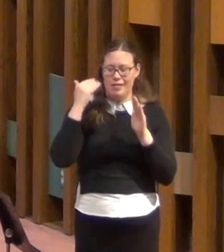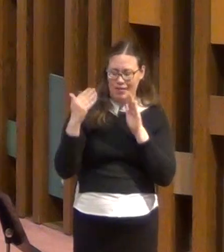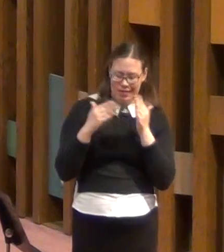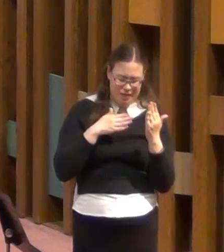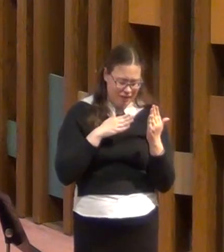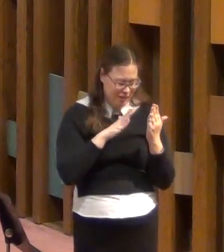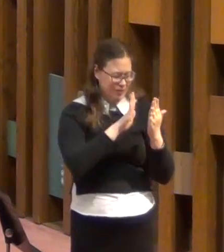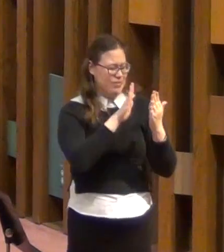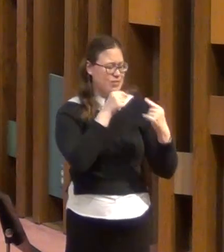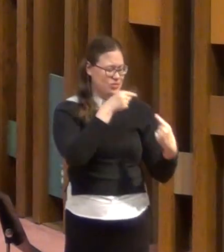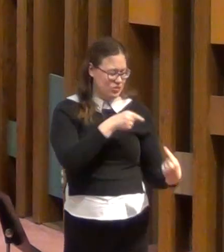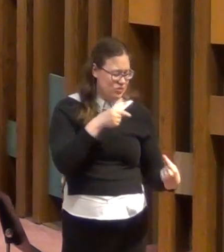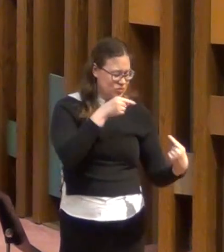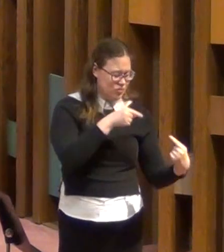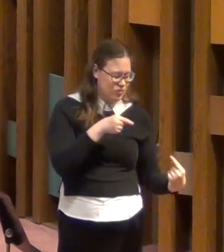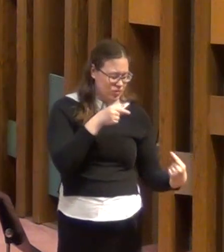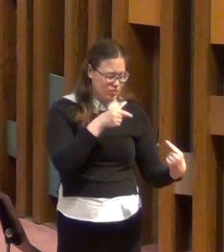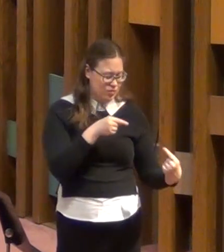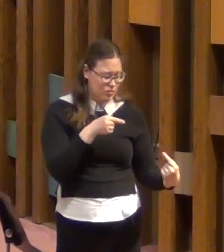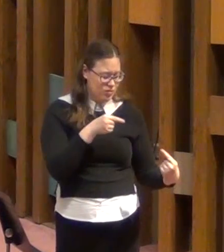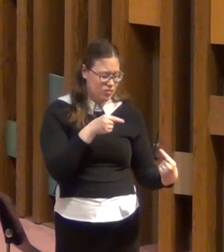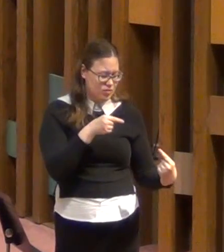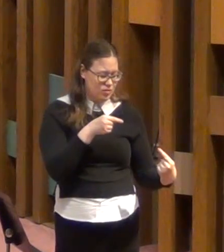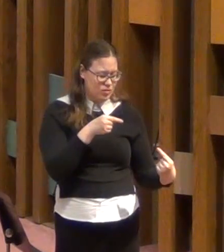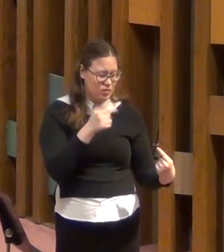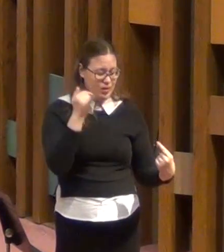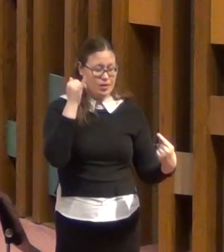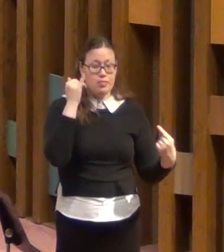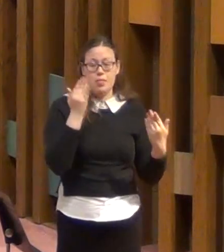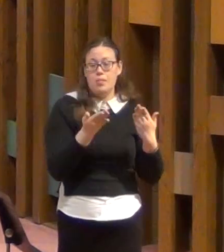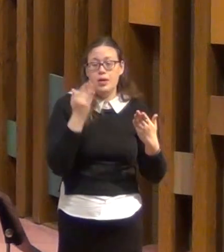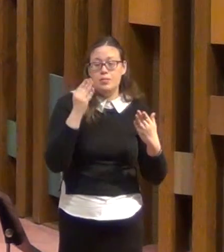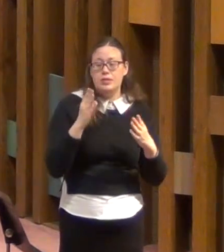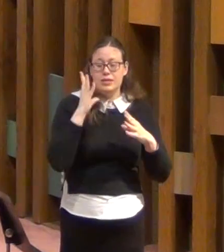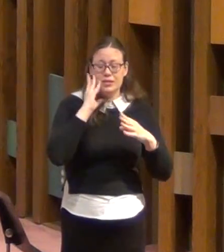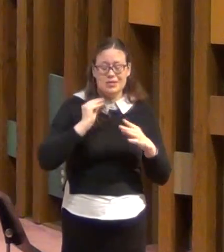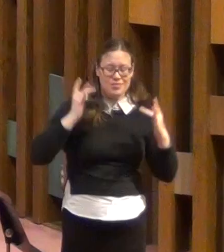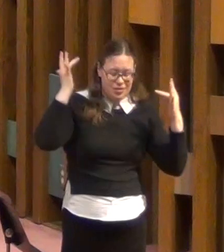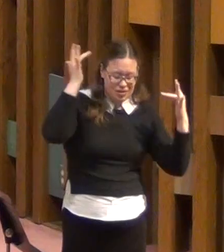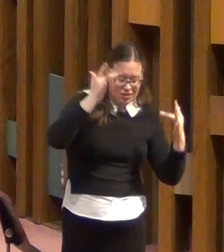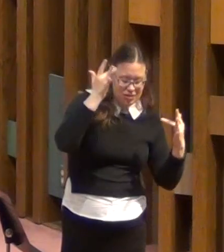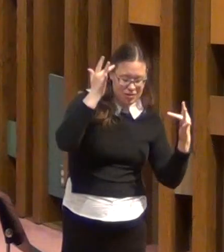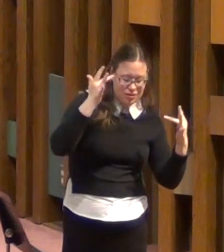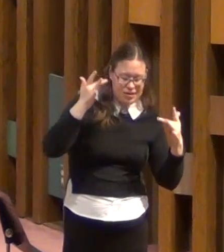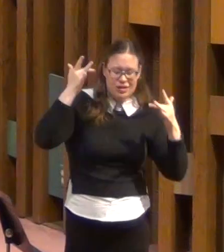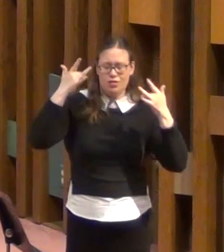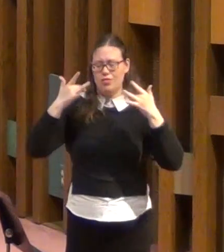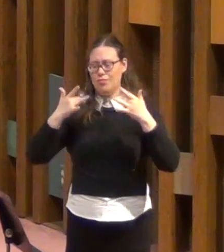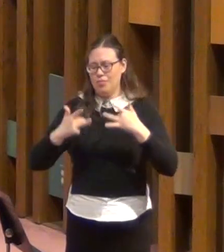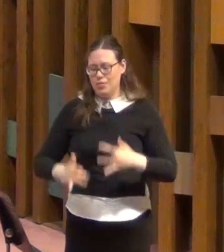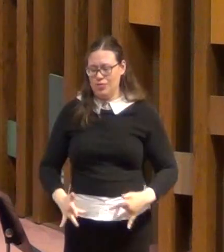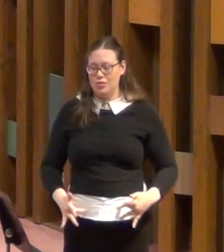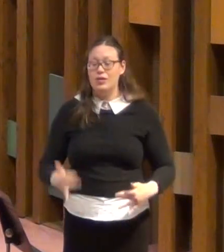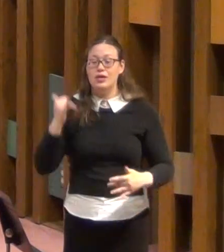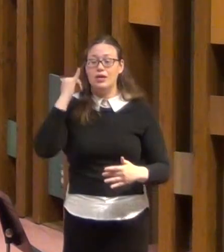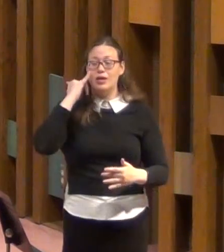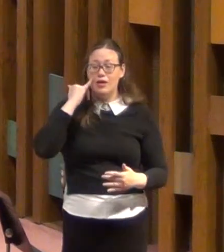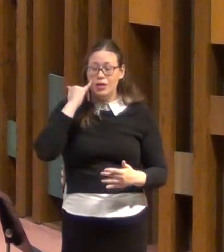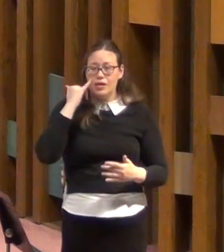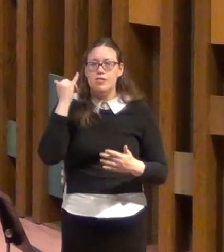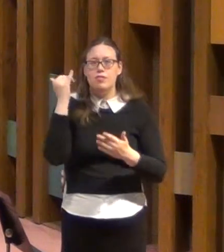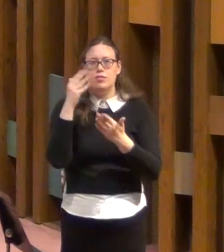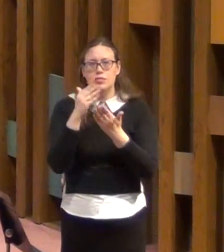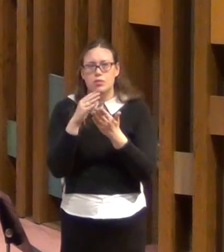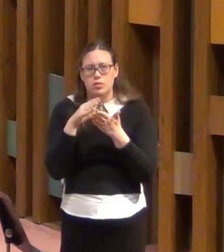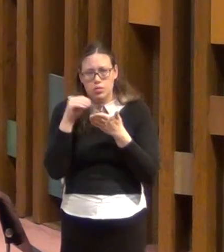trials or troubles of any kind, when we have an illness, when we're sorrowful, if we would learn and